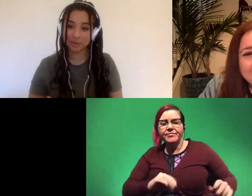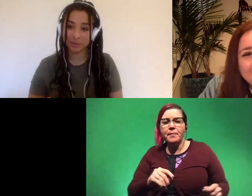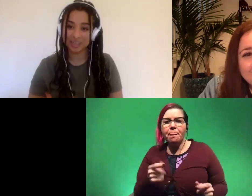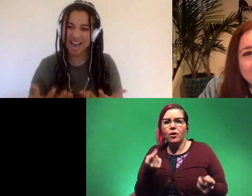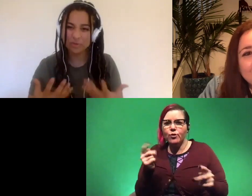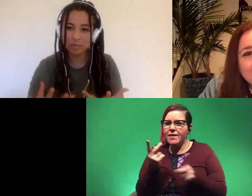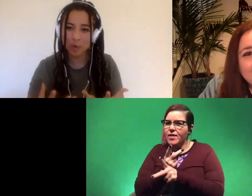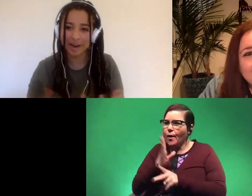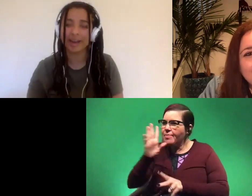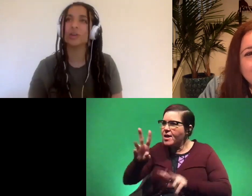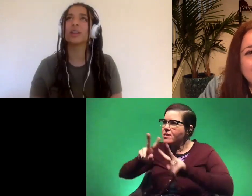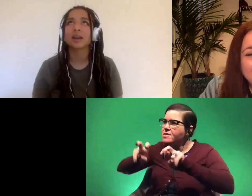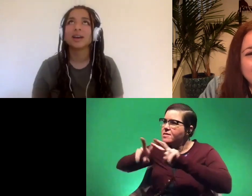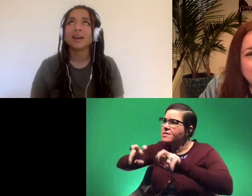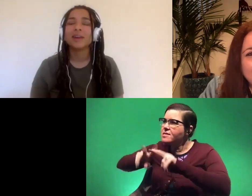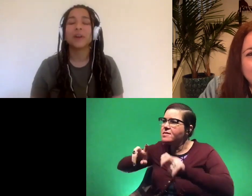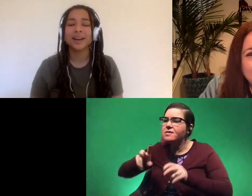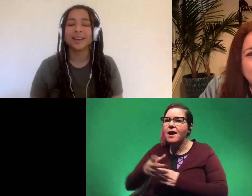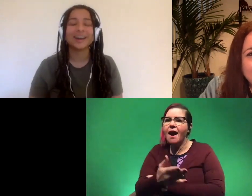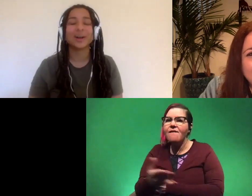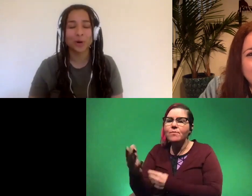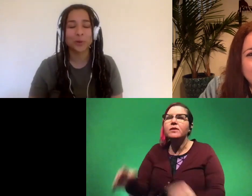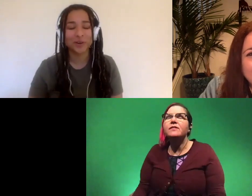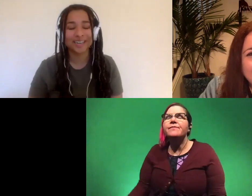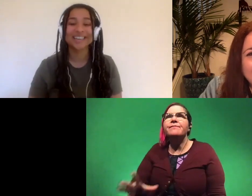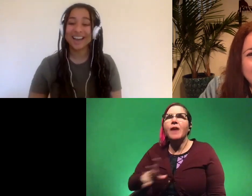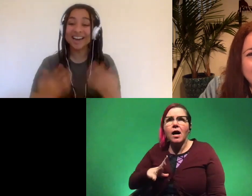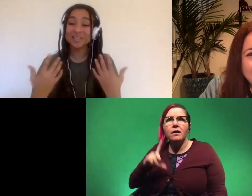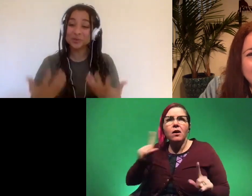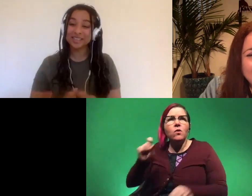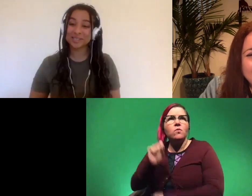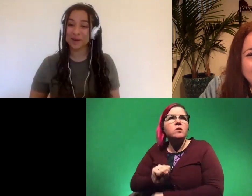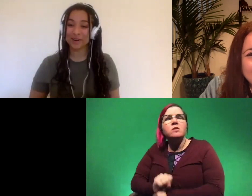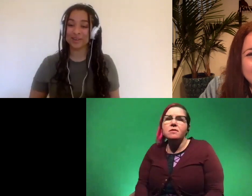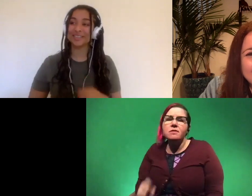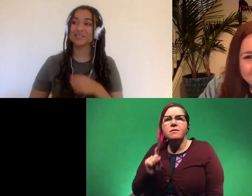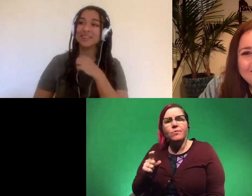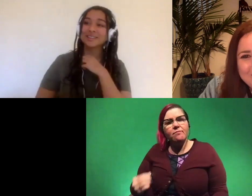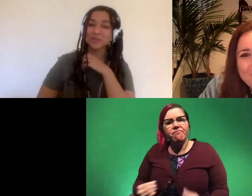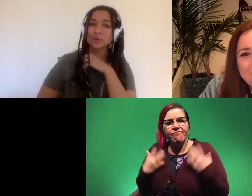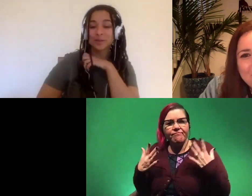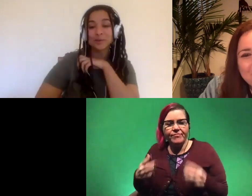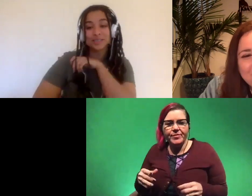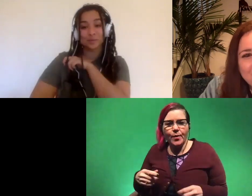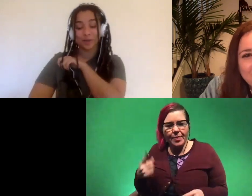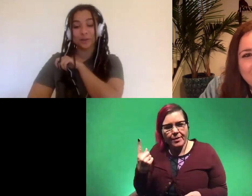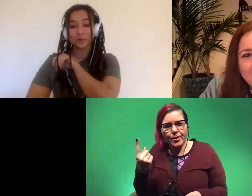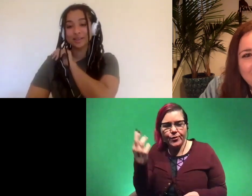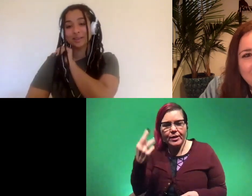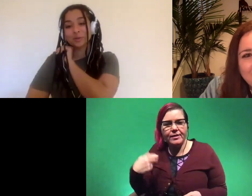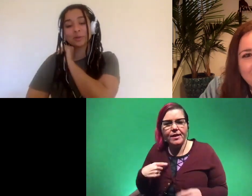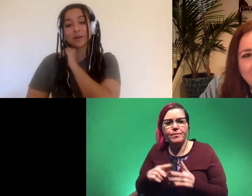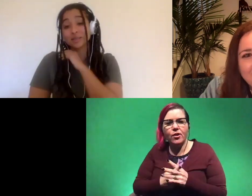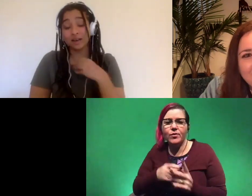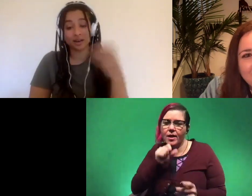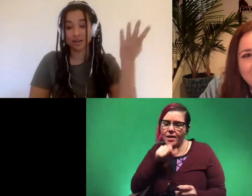their mysteries every morning and you're like fine i'll go to work and it's really inspiring so i think that's one of the reasons i'm starting to really